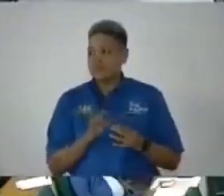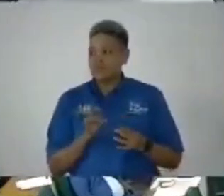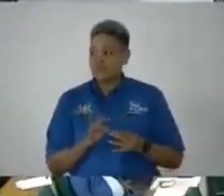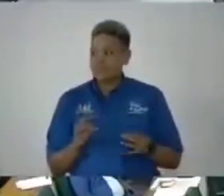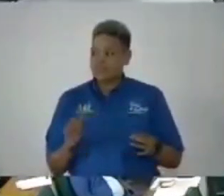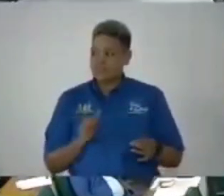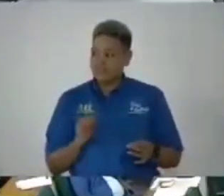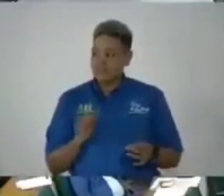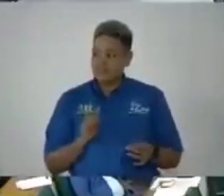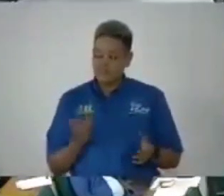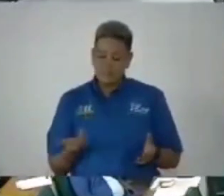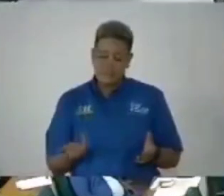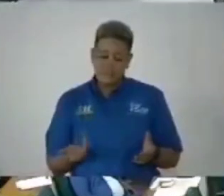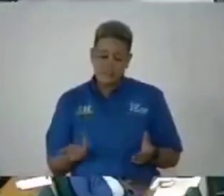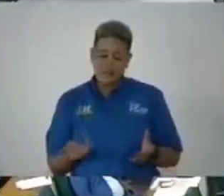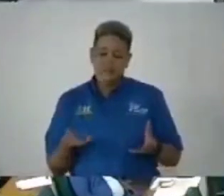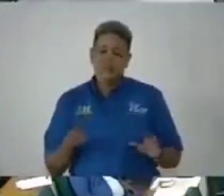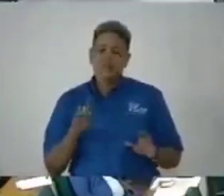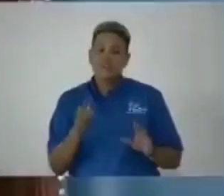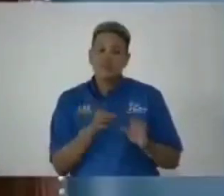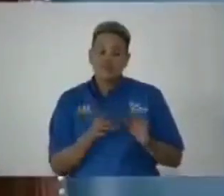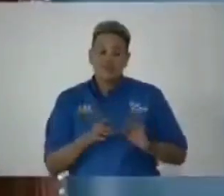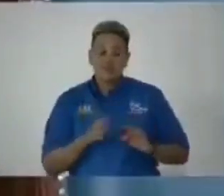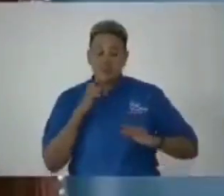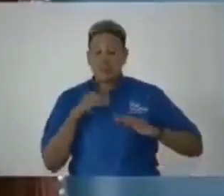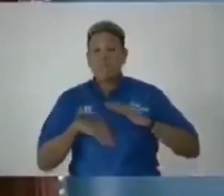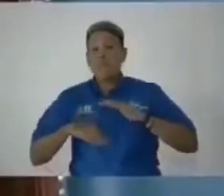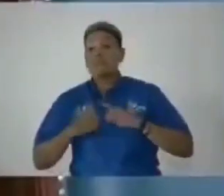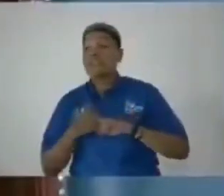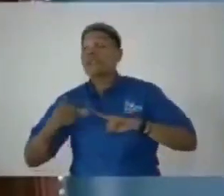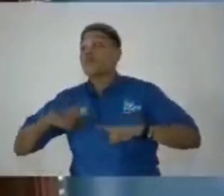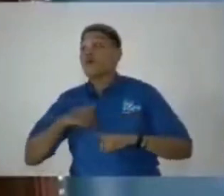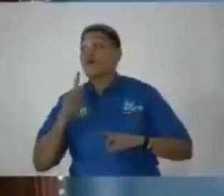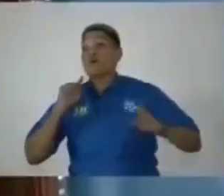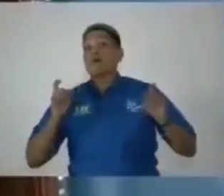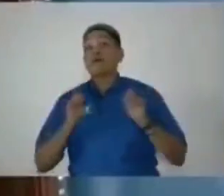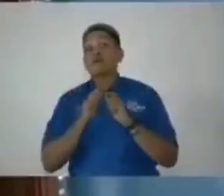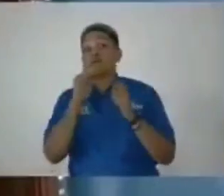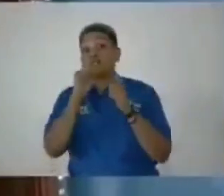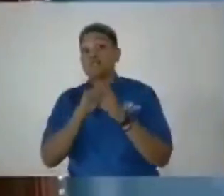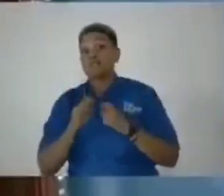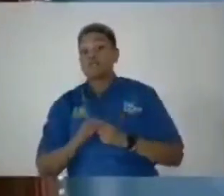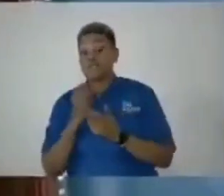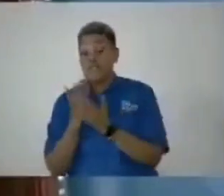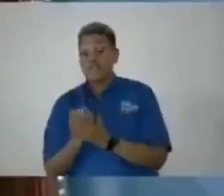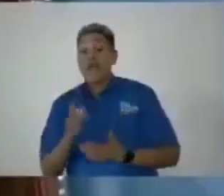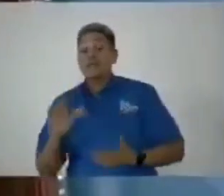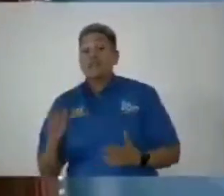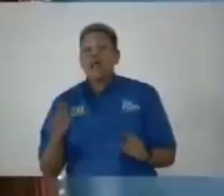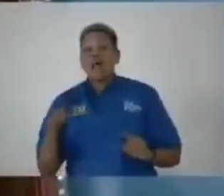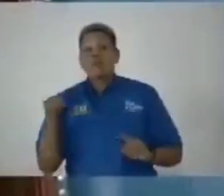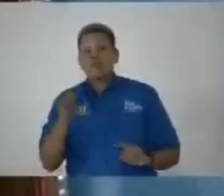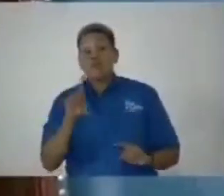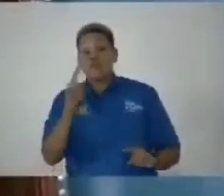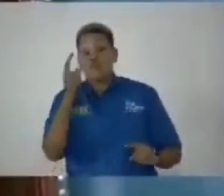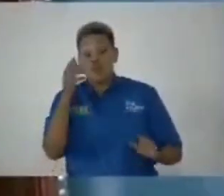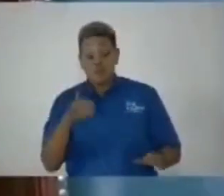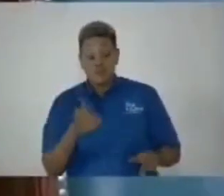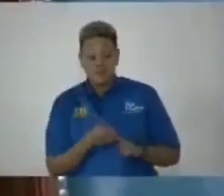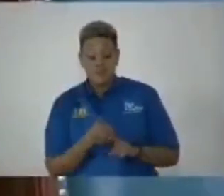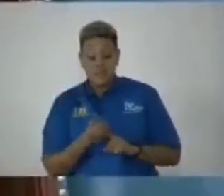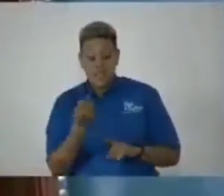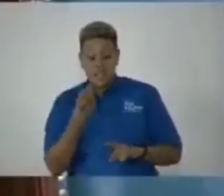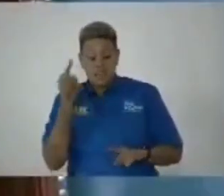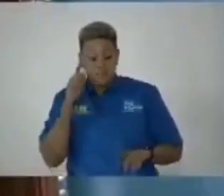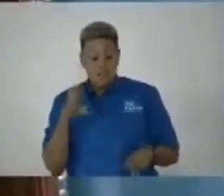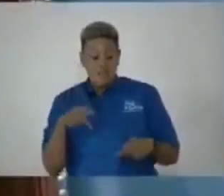i i i allowed you on the basis that we're dealing with a particular fact you are the first person who asks